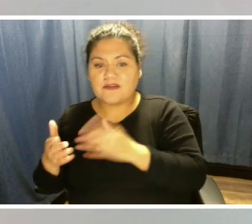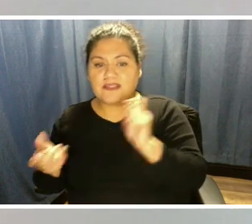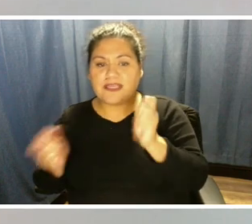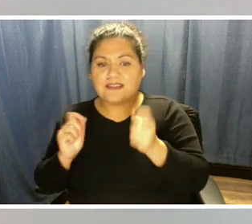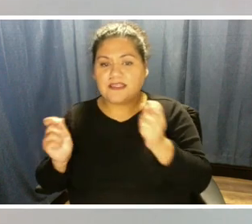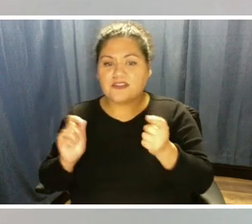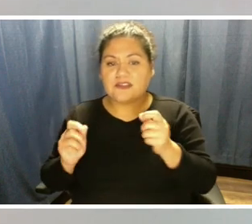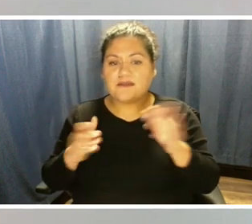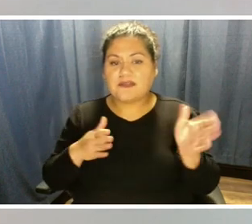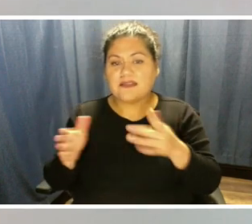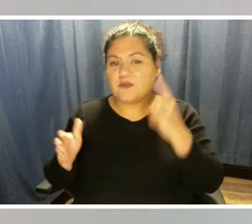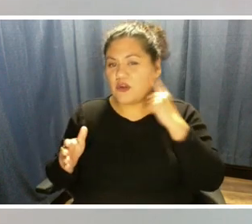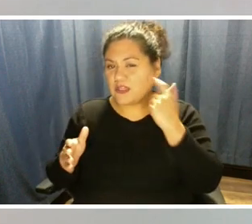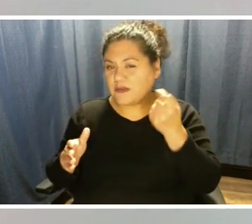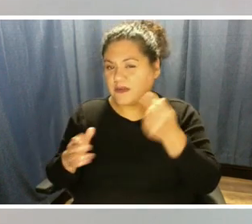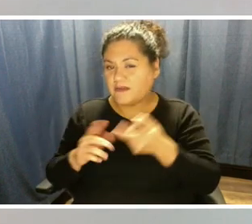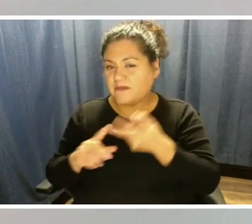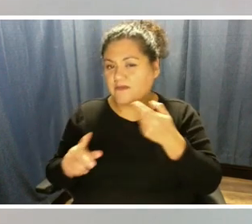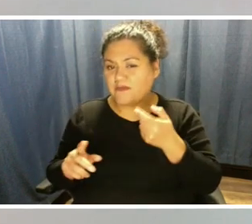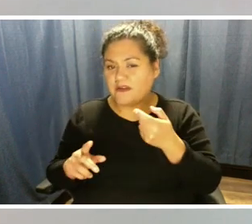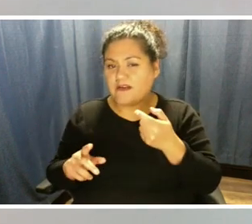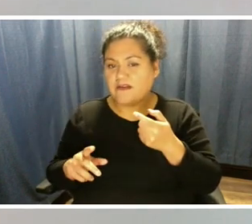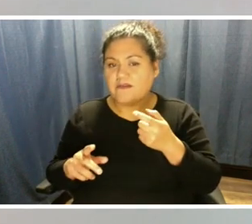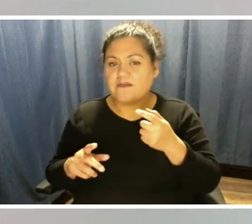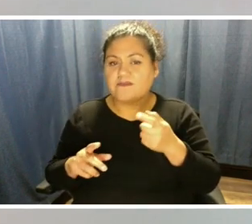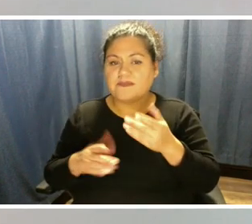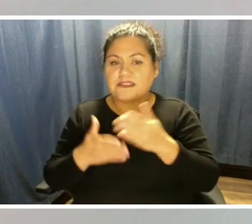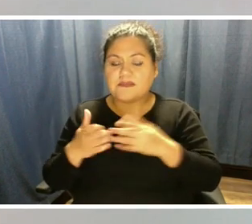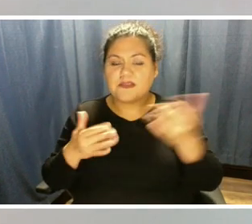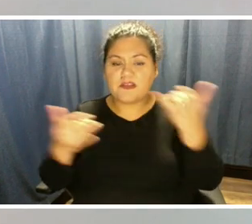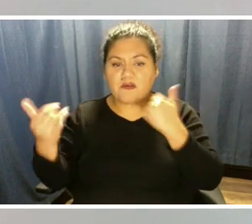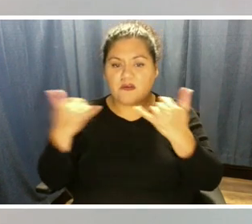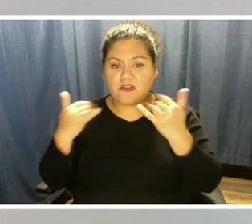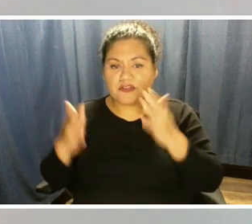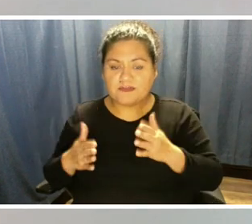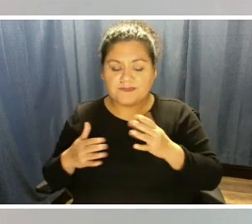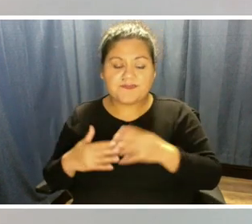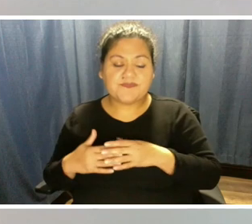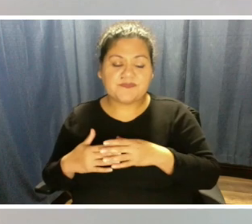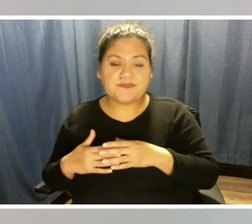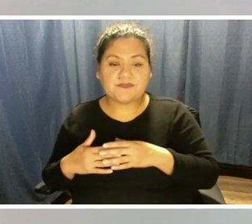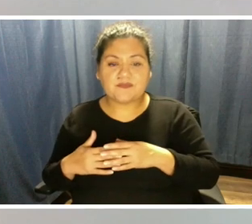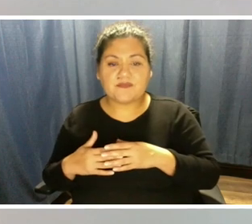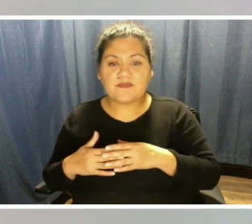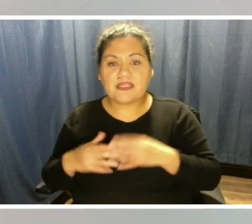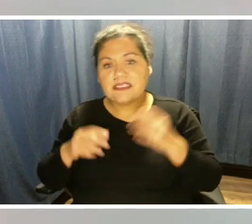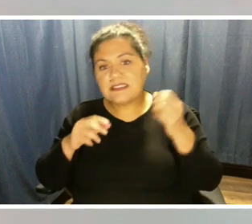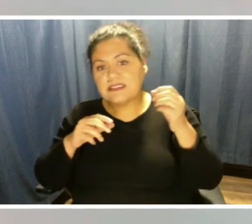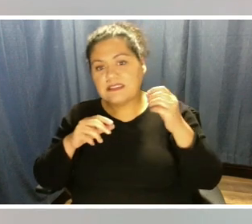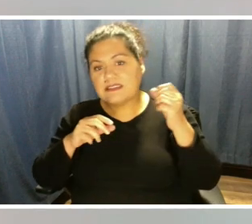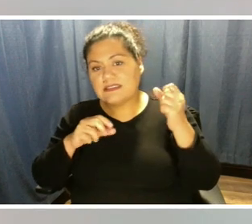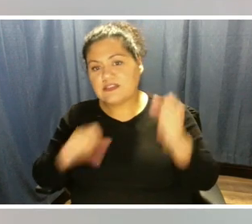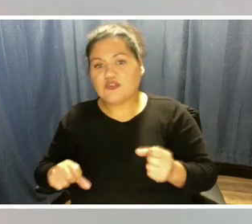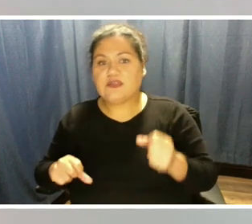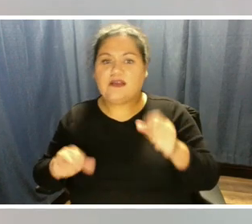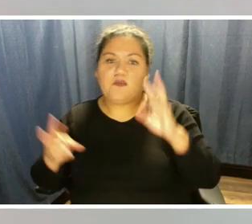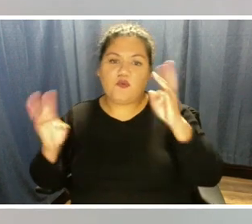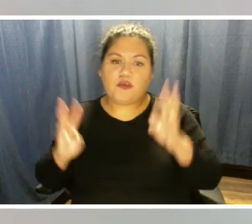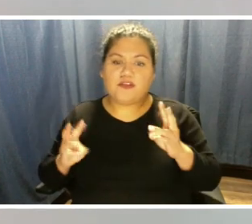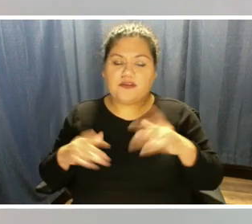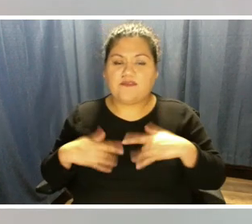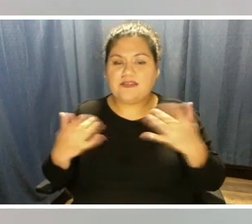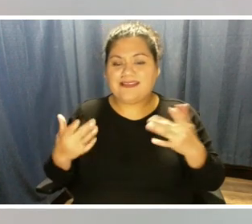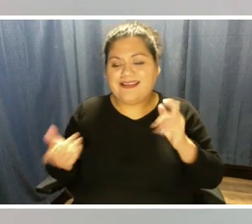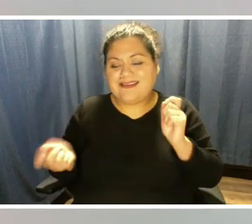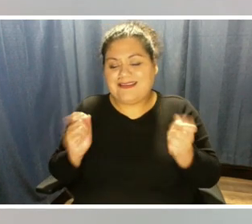kind of heard a little bit about from callers already is extreme weather events and adapting and making